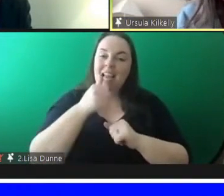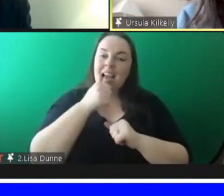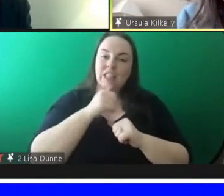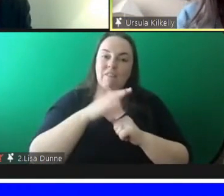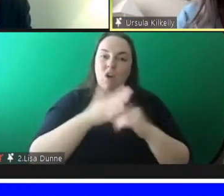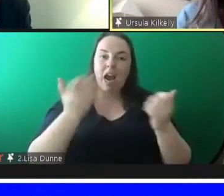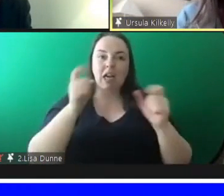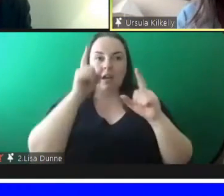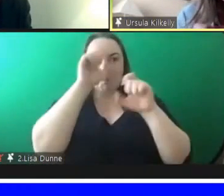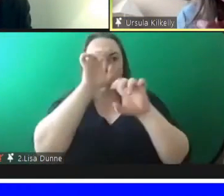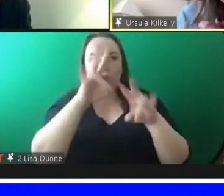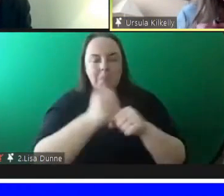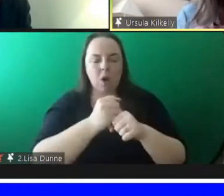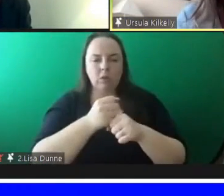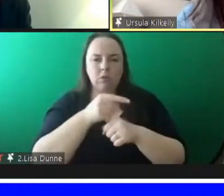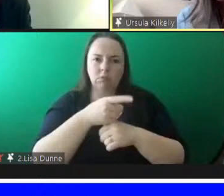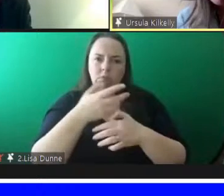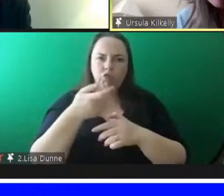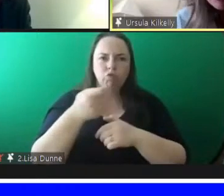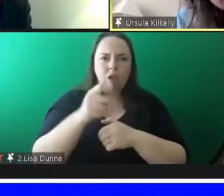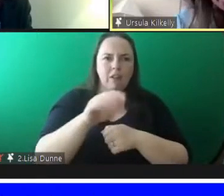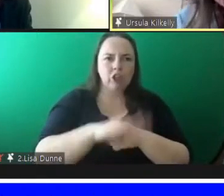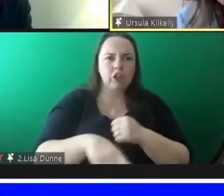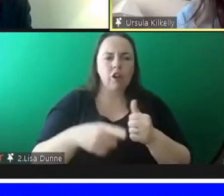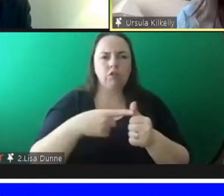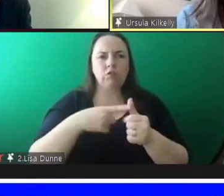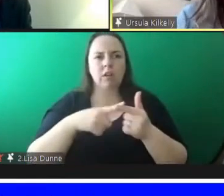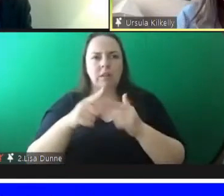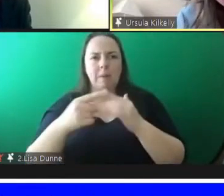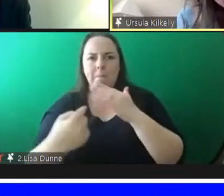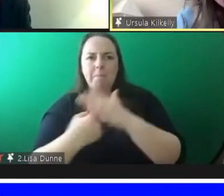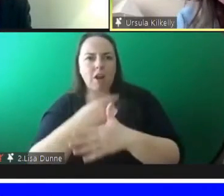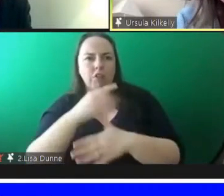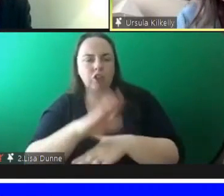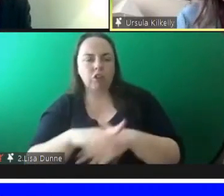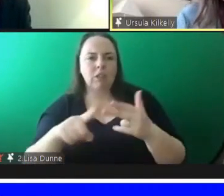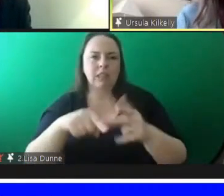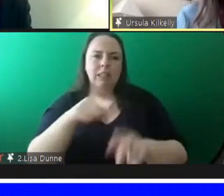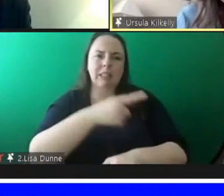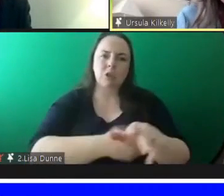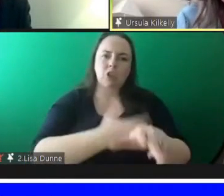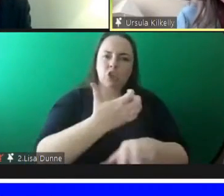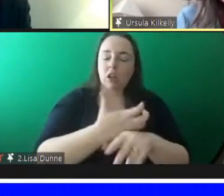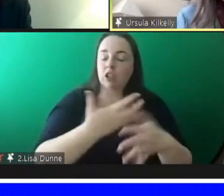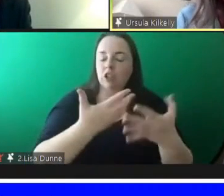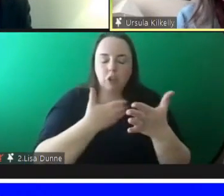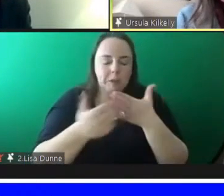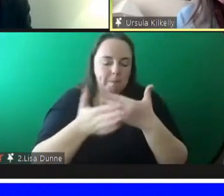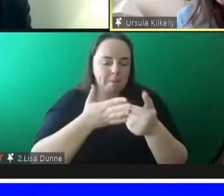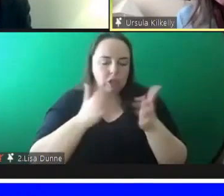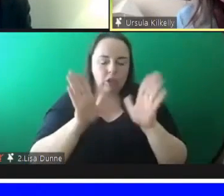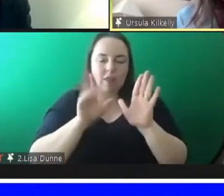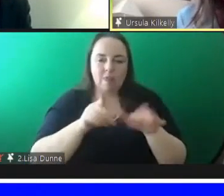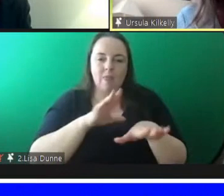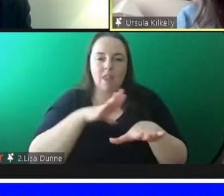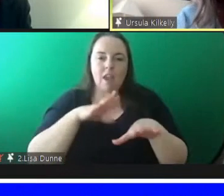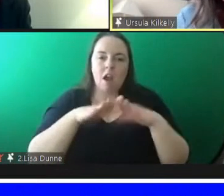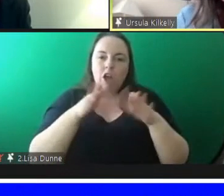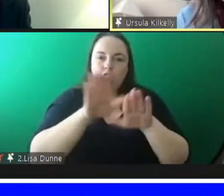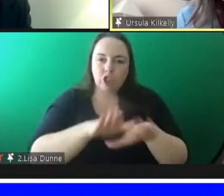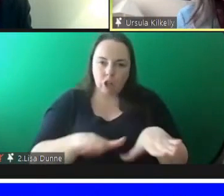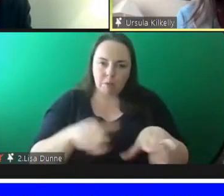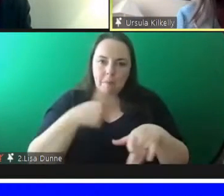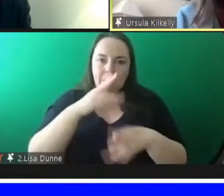question about whether they are traveler children whether they are migrant children or whether they have disabilities or not they are children and we must assess their needs